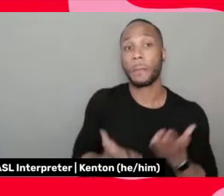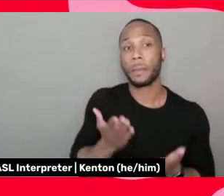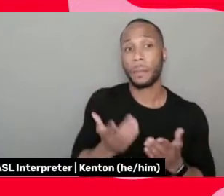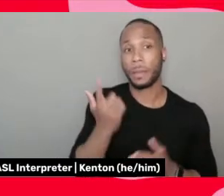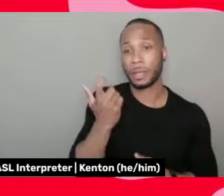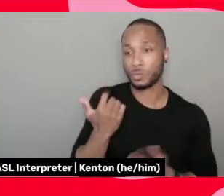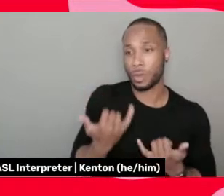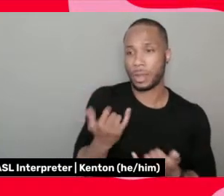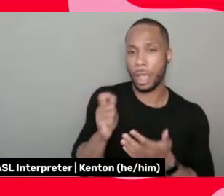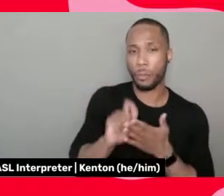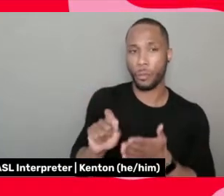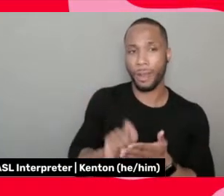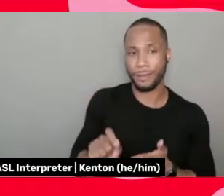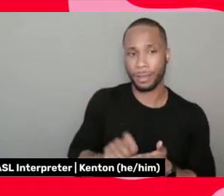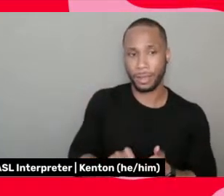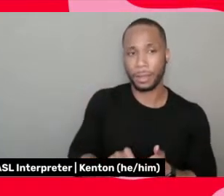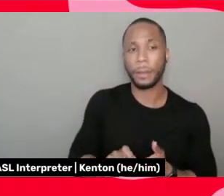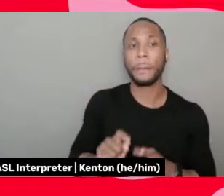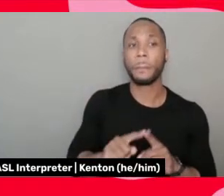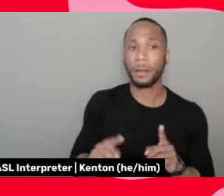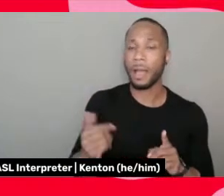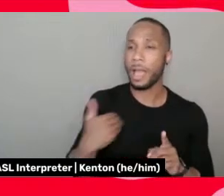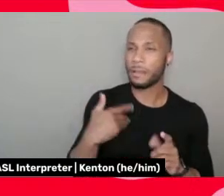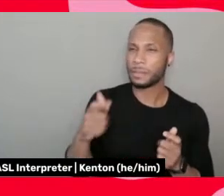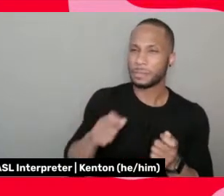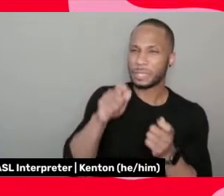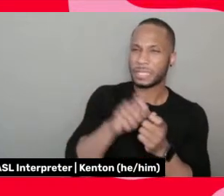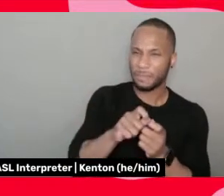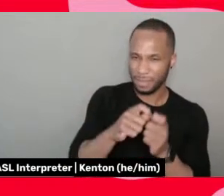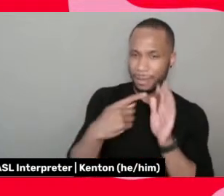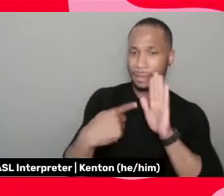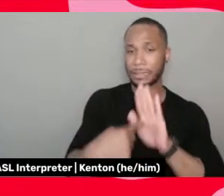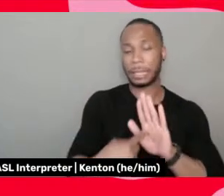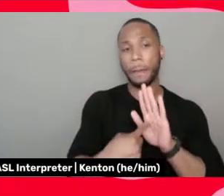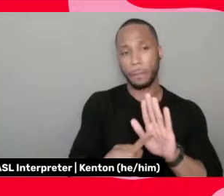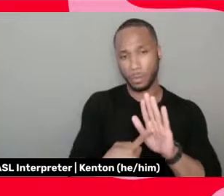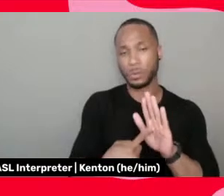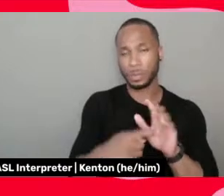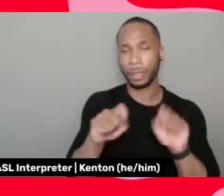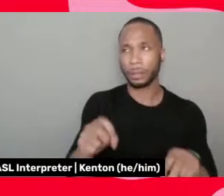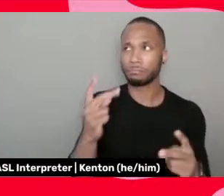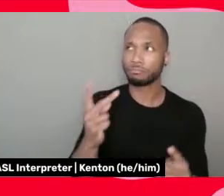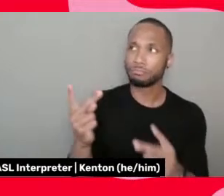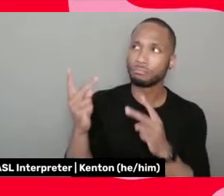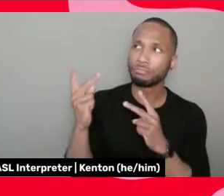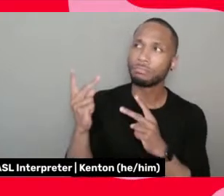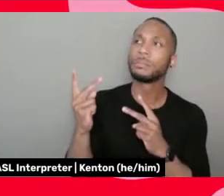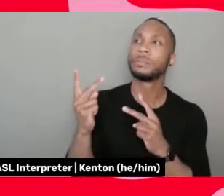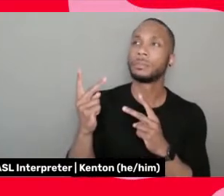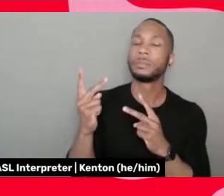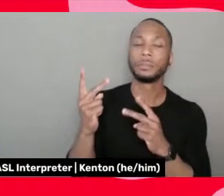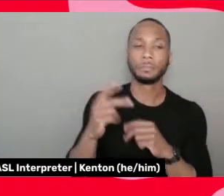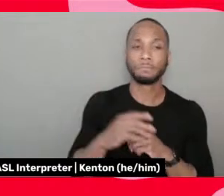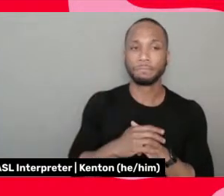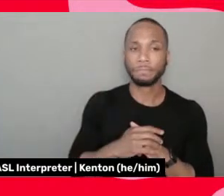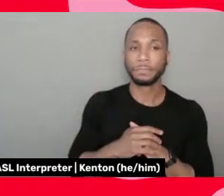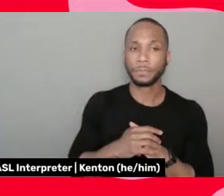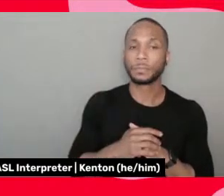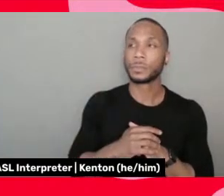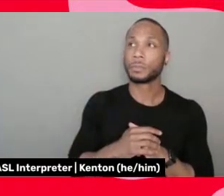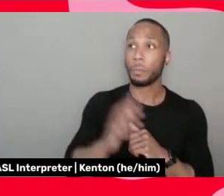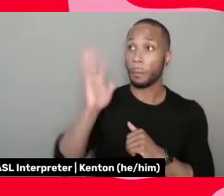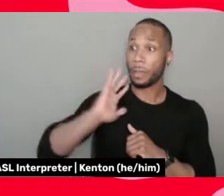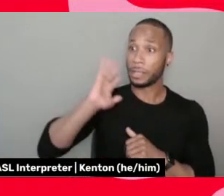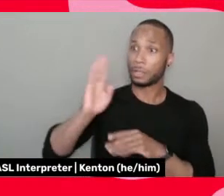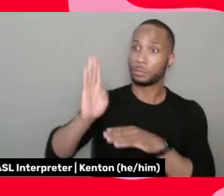writing now that I have very specific examples that I can reflect back on that I didn't have time when I was so busy